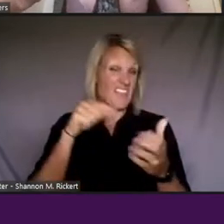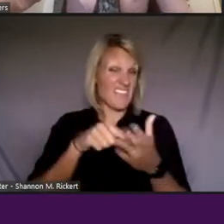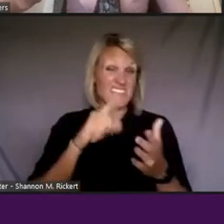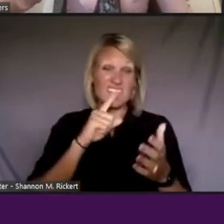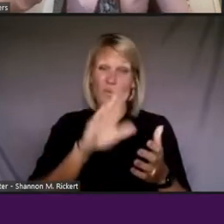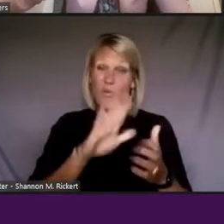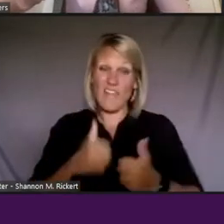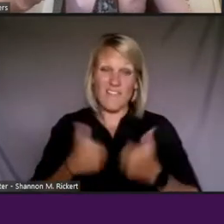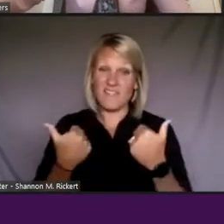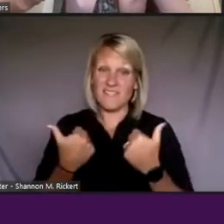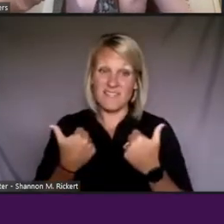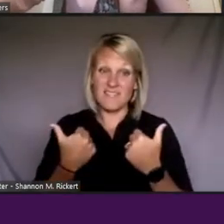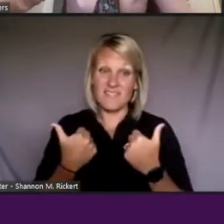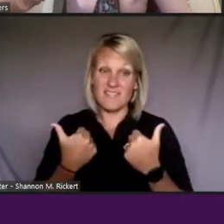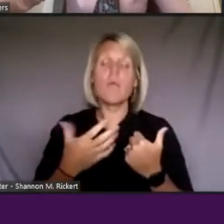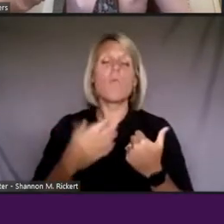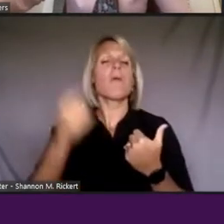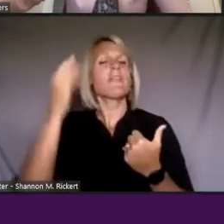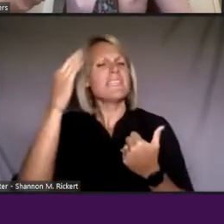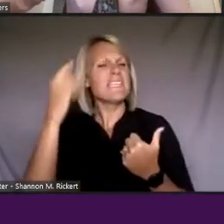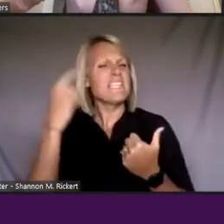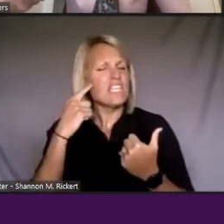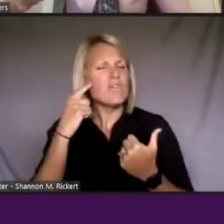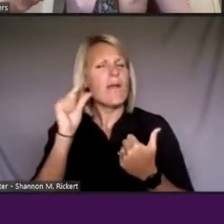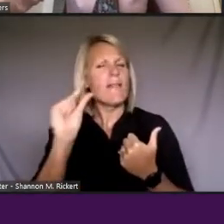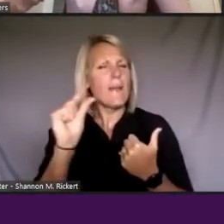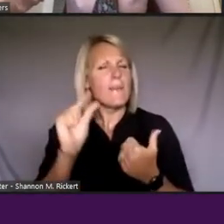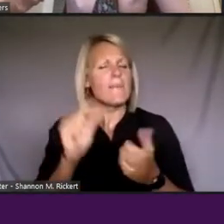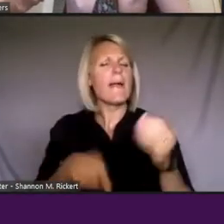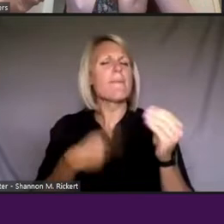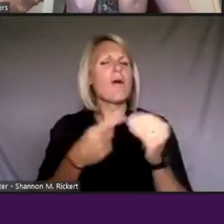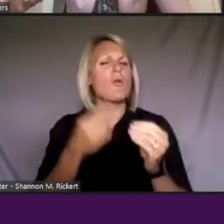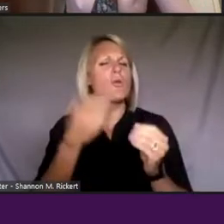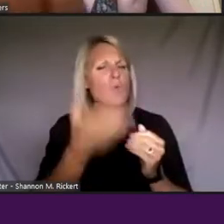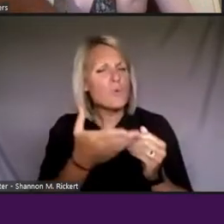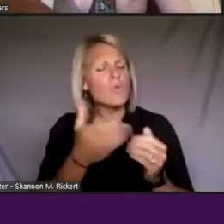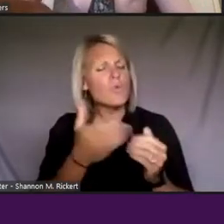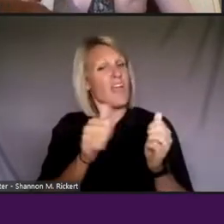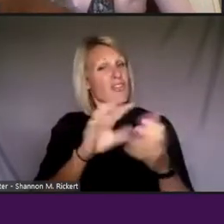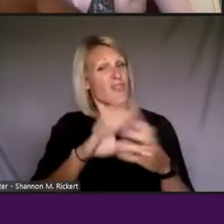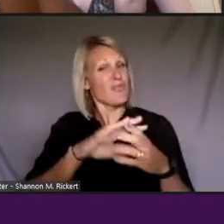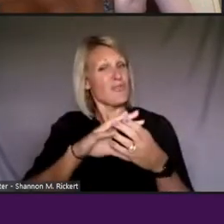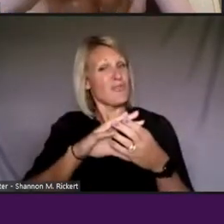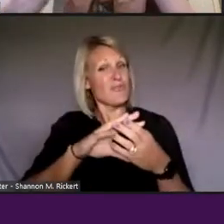And we'd like to hear a little bit about you and how you came to be affiliated with Philly DA.